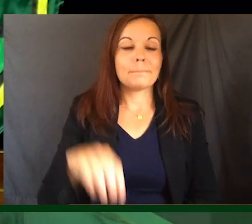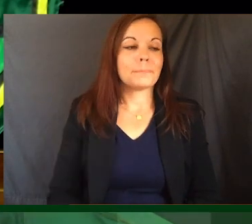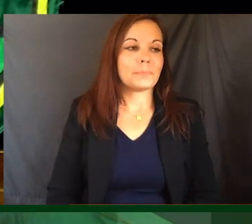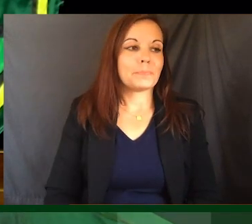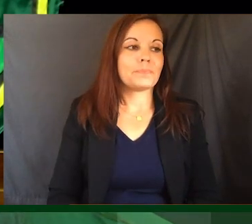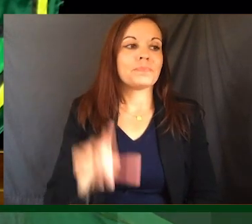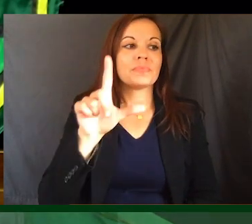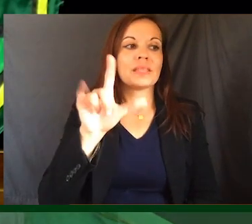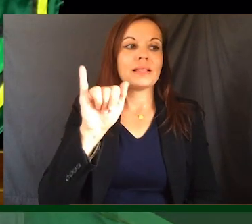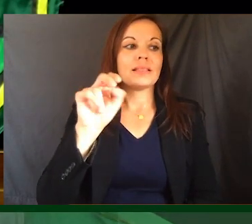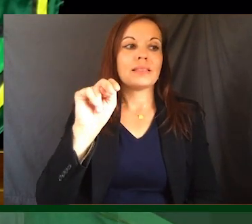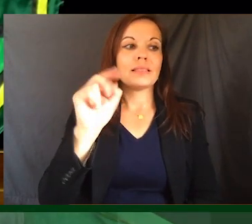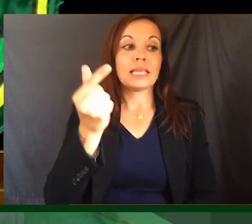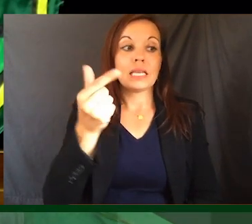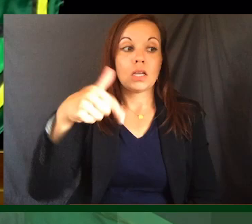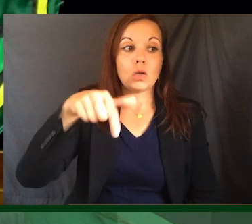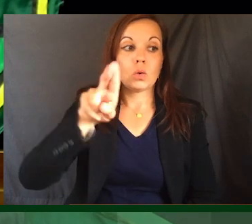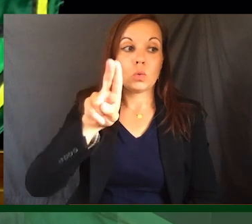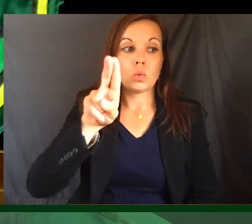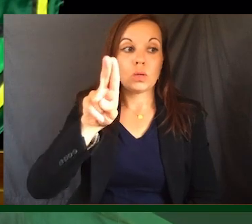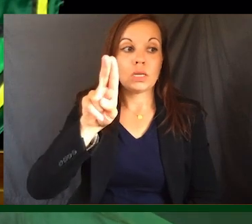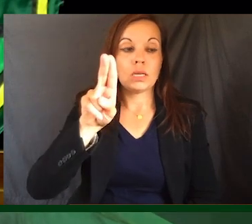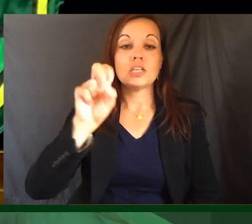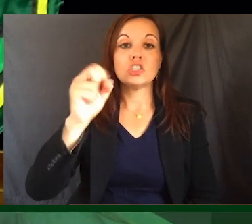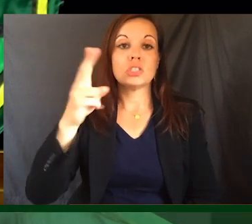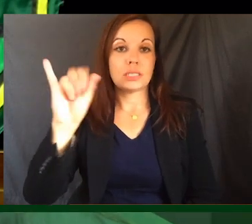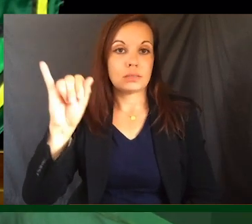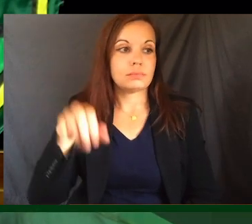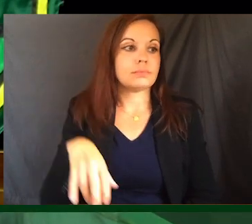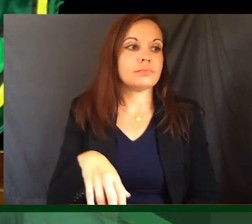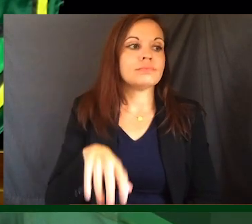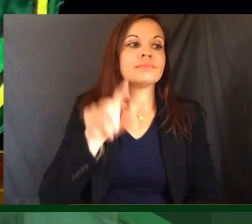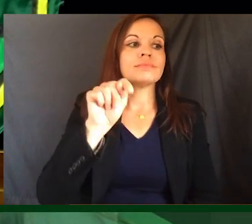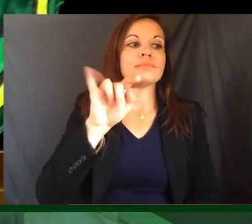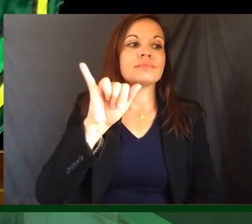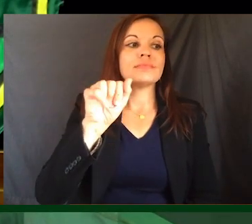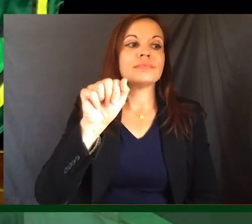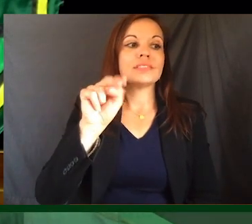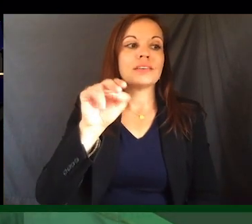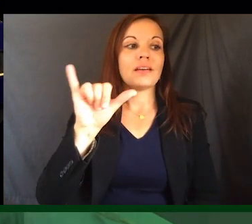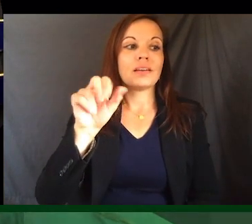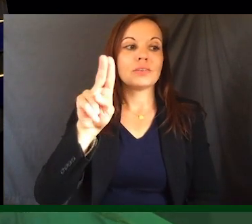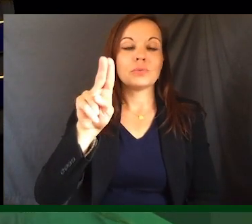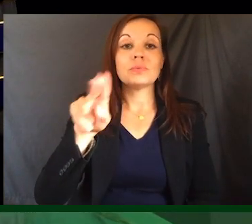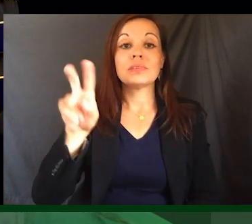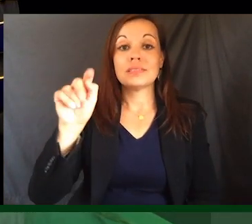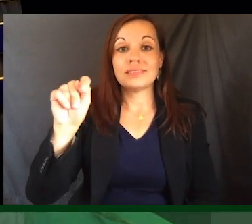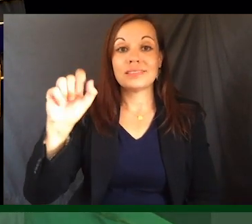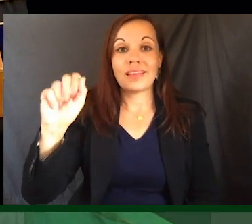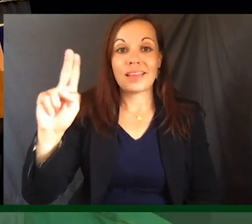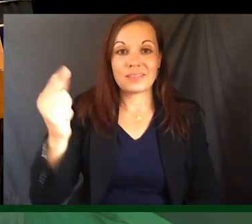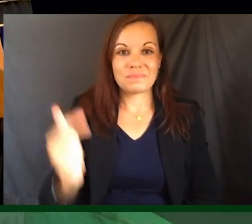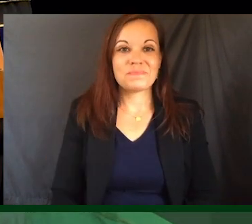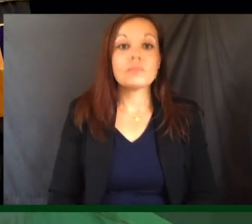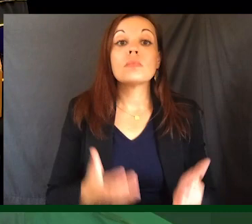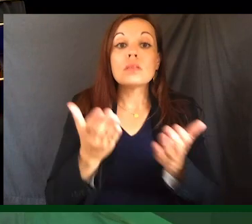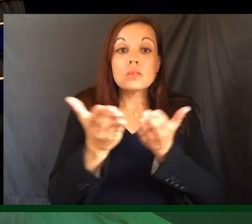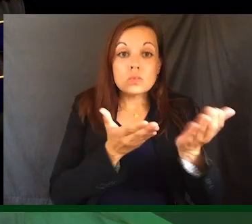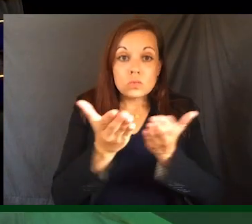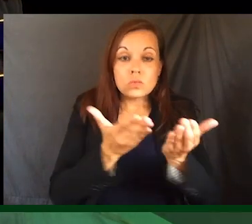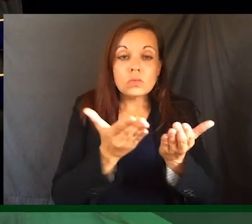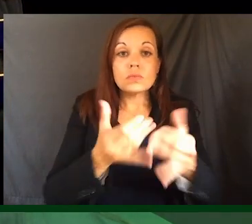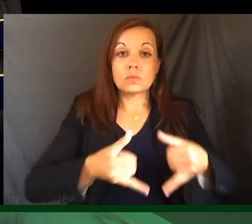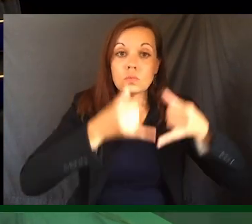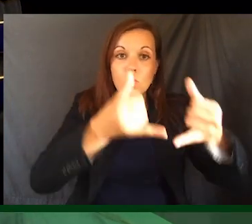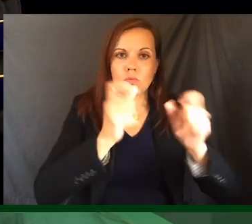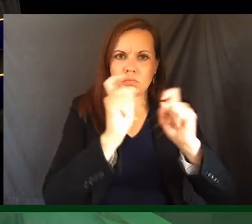Ling Chi Zi. And Tiana Tang. Service awards are given to students